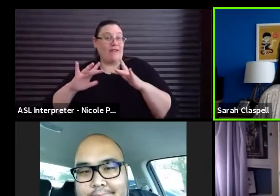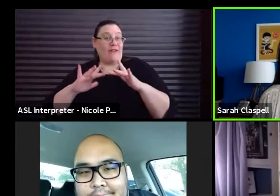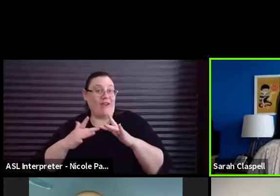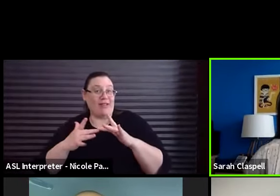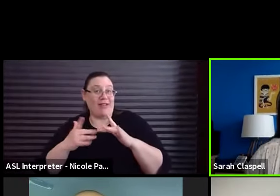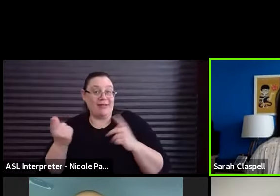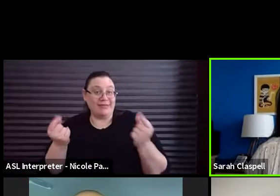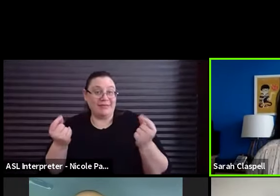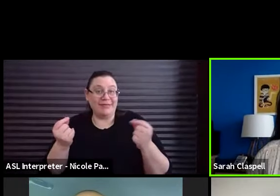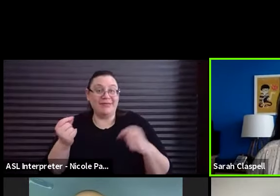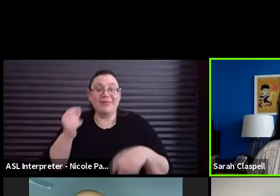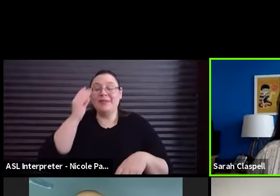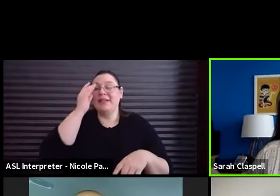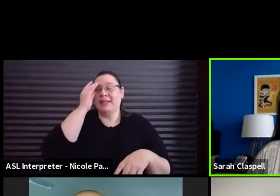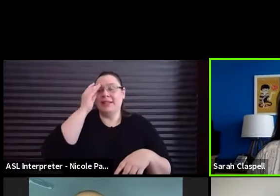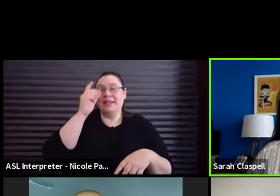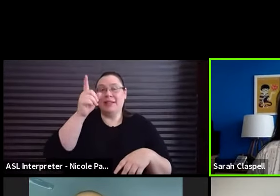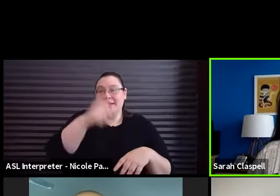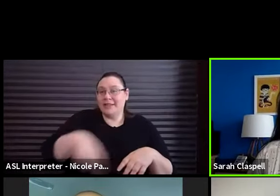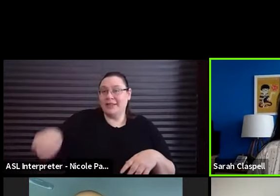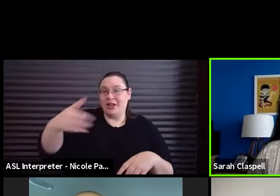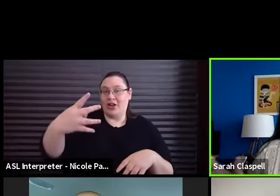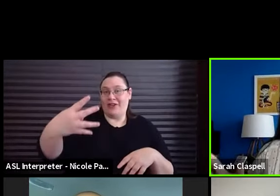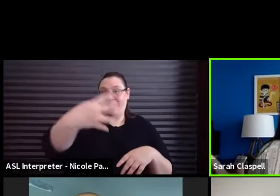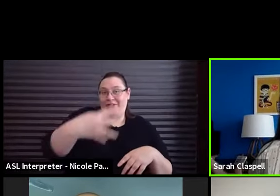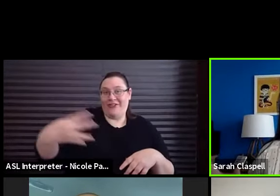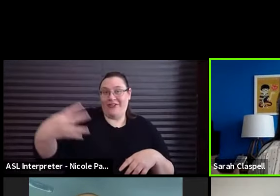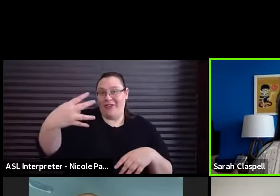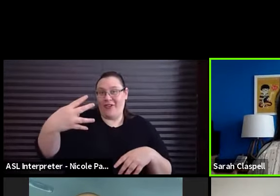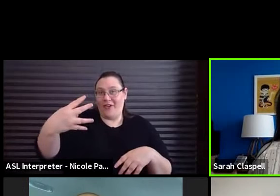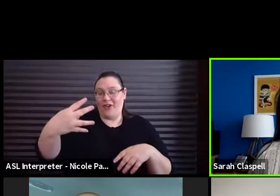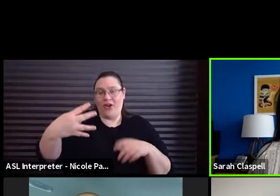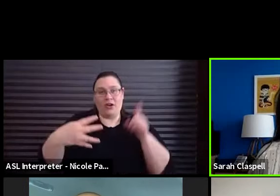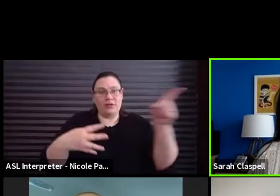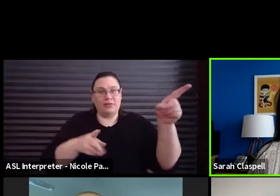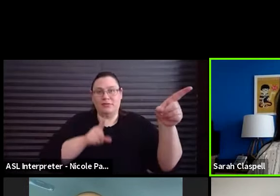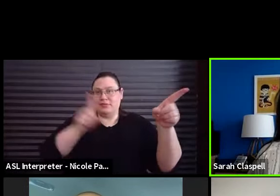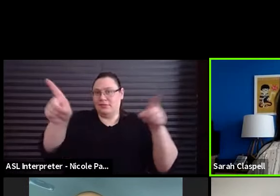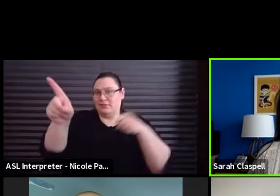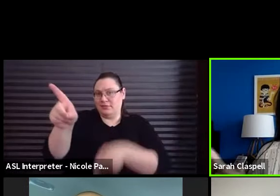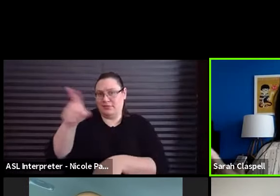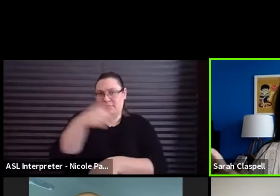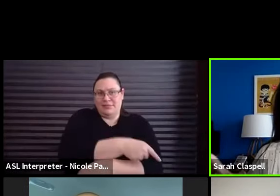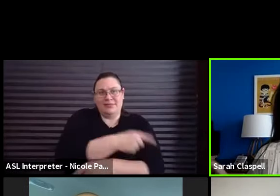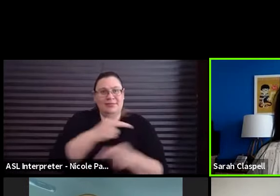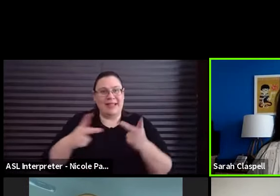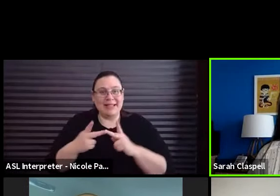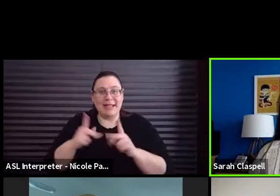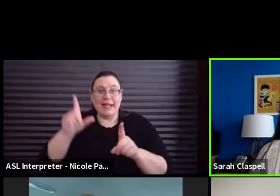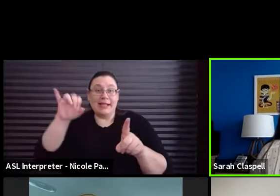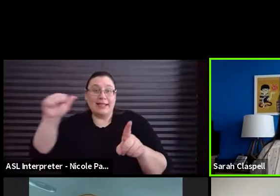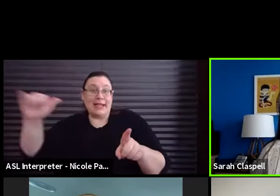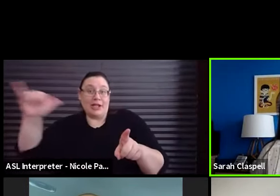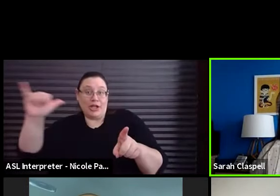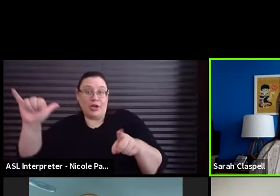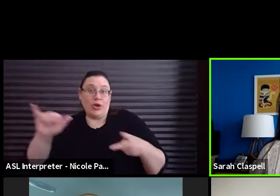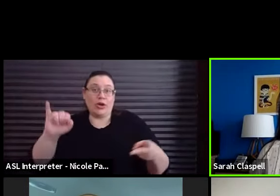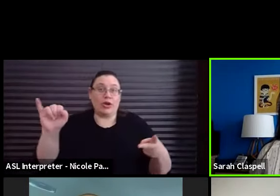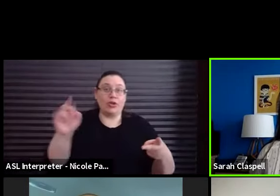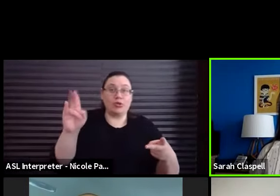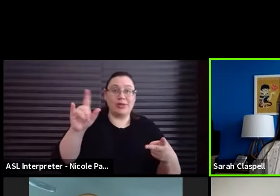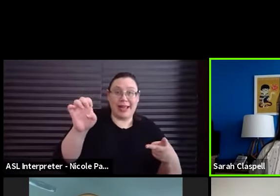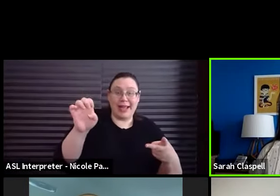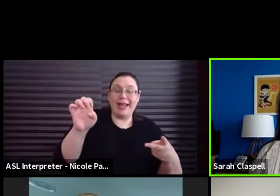is that you're all four in four extremely different places. Lisa's in New York. Juliette's in